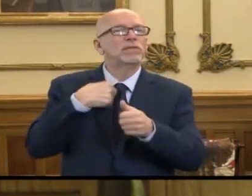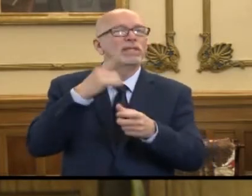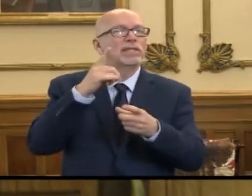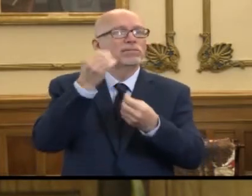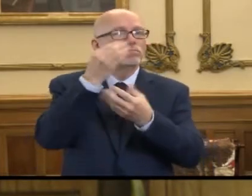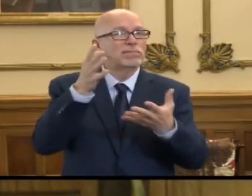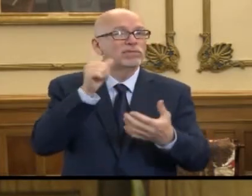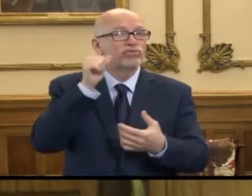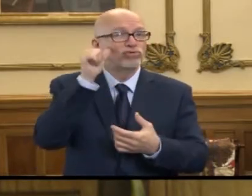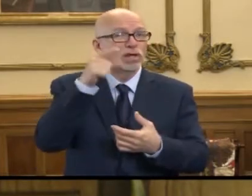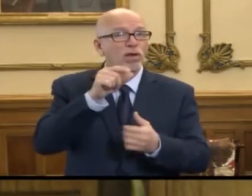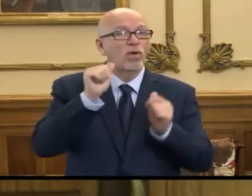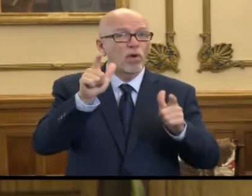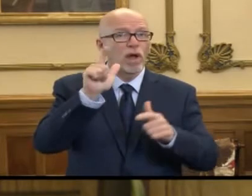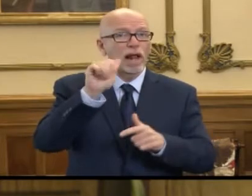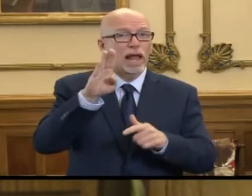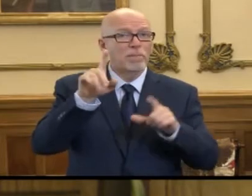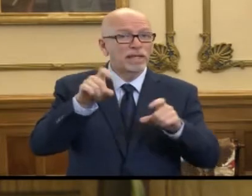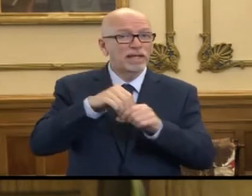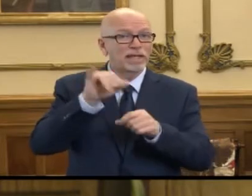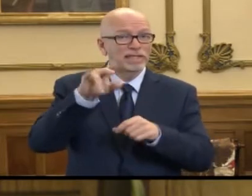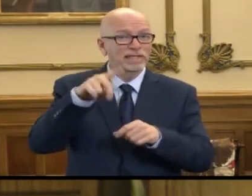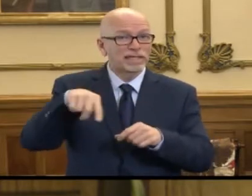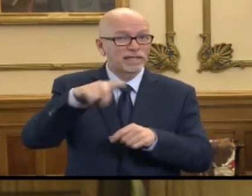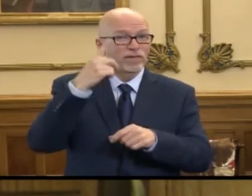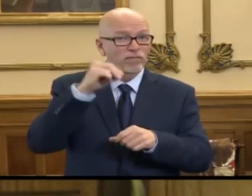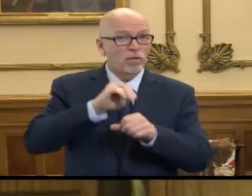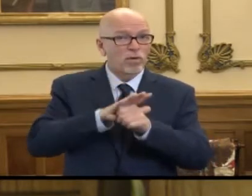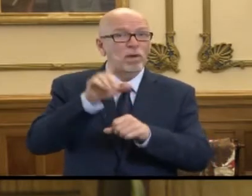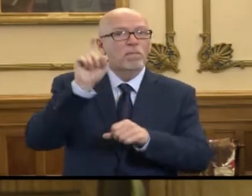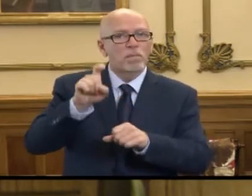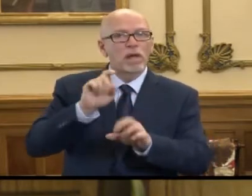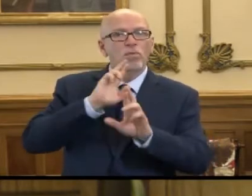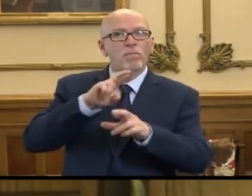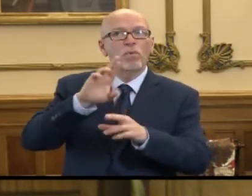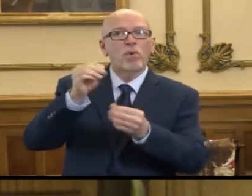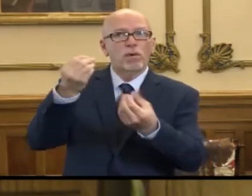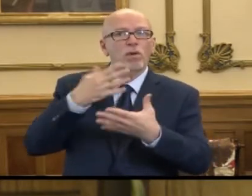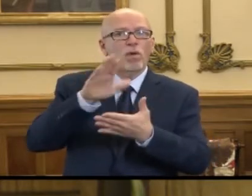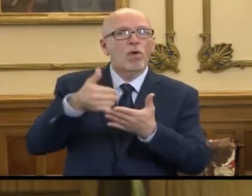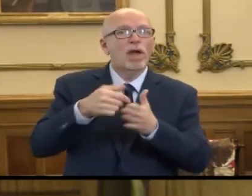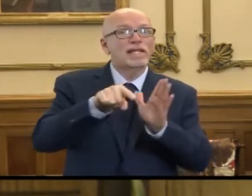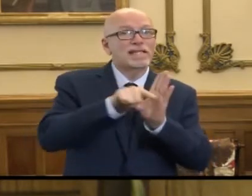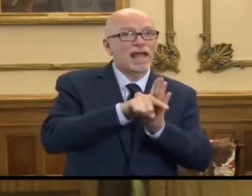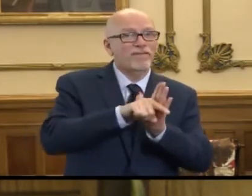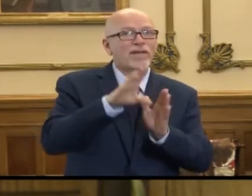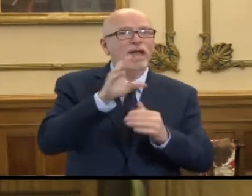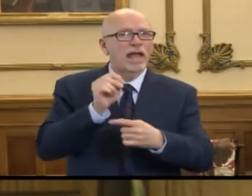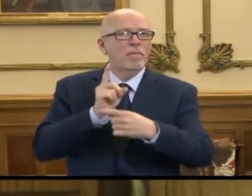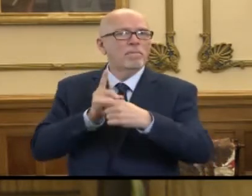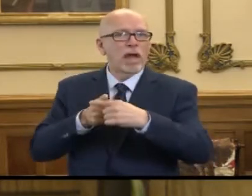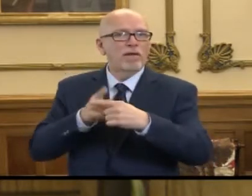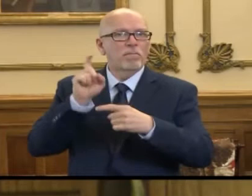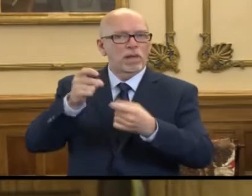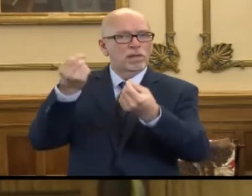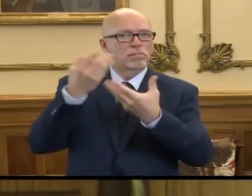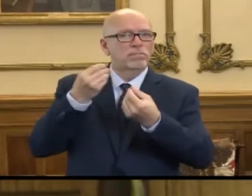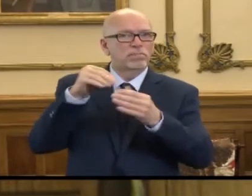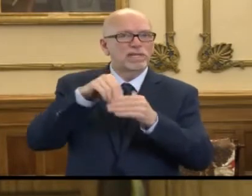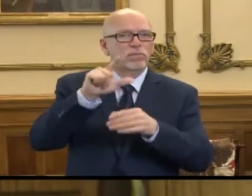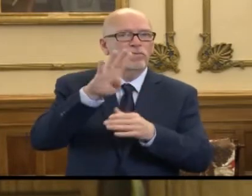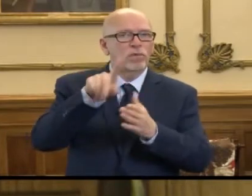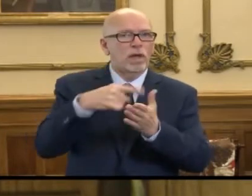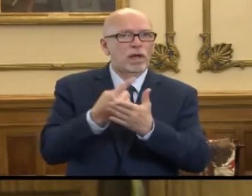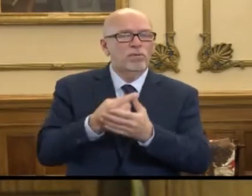mentioned, requiring that all labs testing Indiana for COVID-19 report all of their negatives, in addition to their positive reports within 24